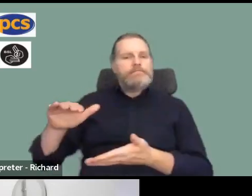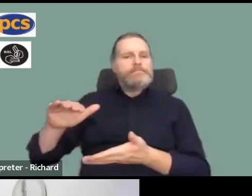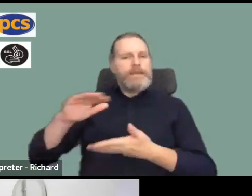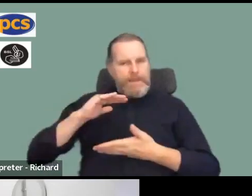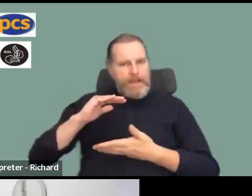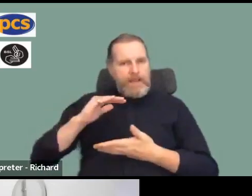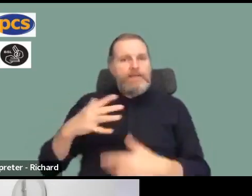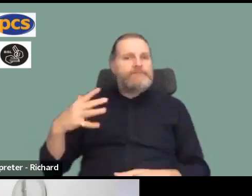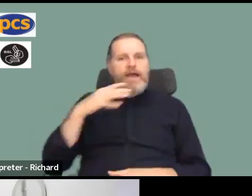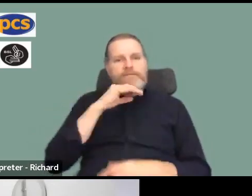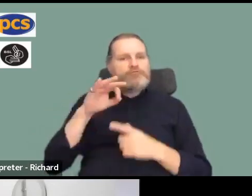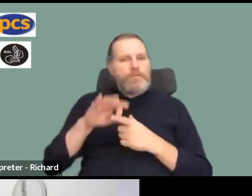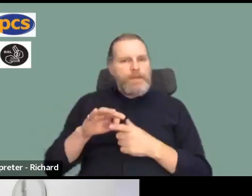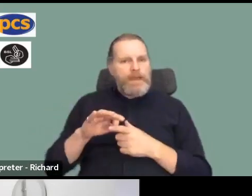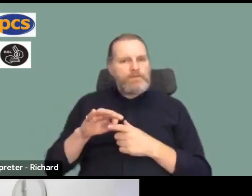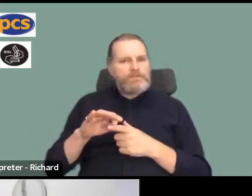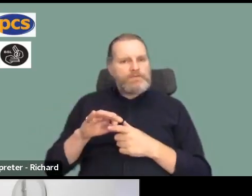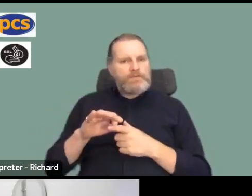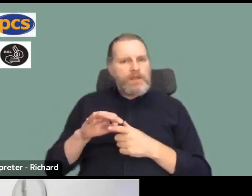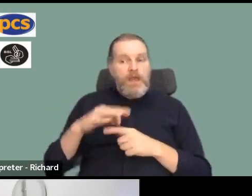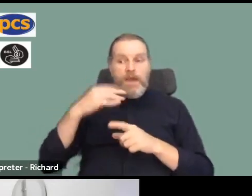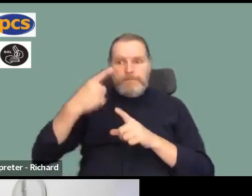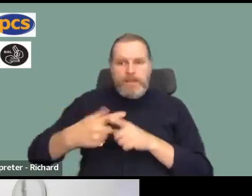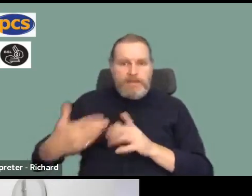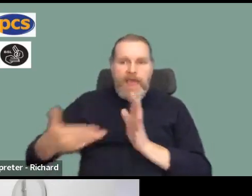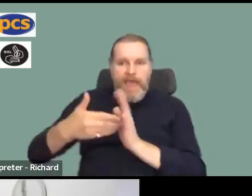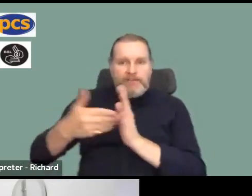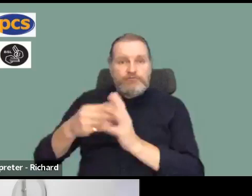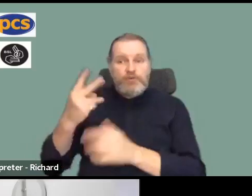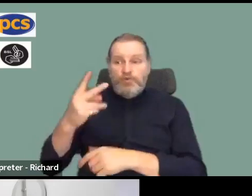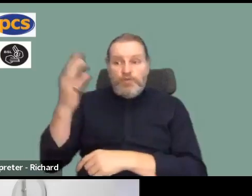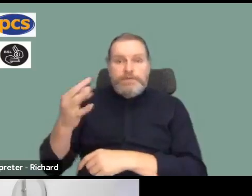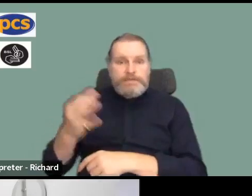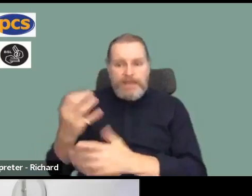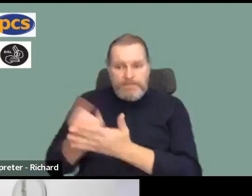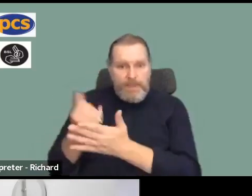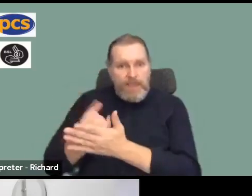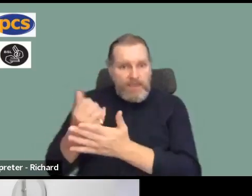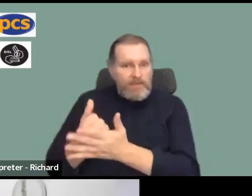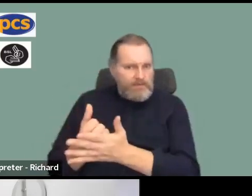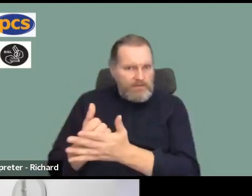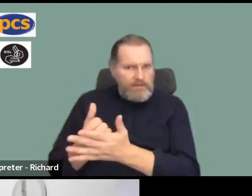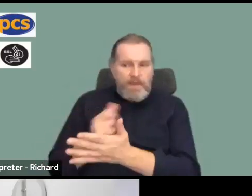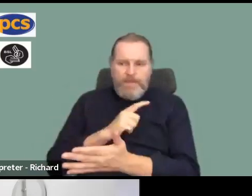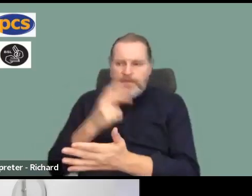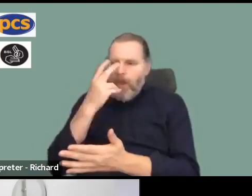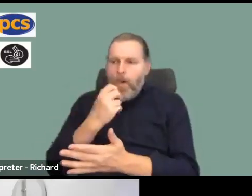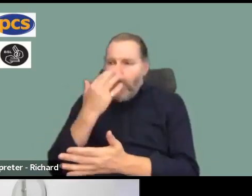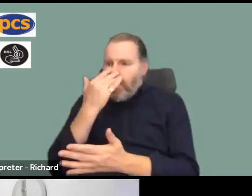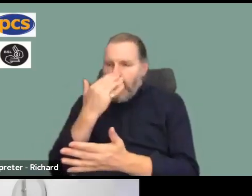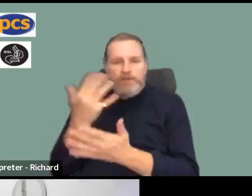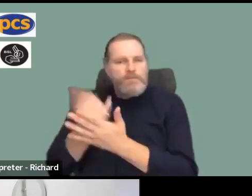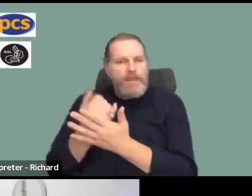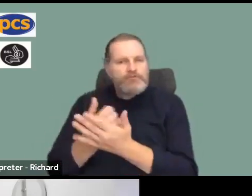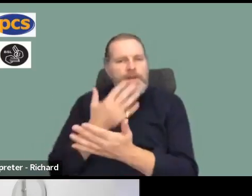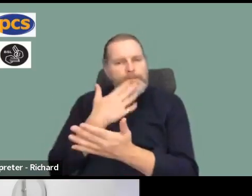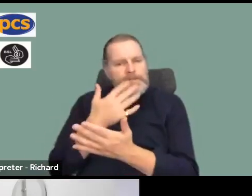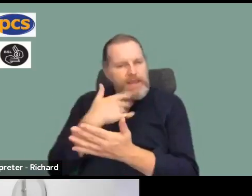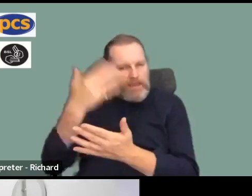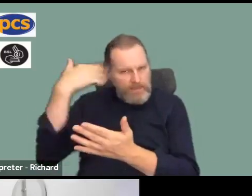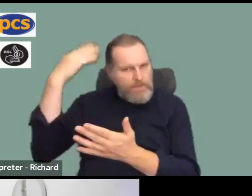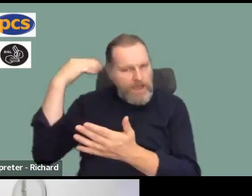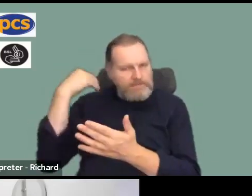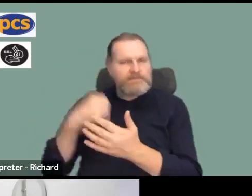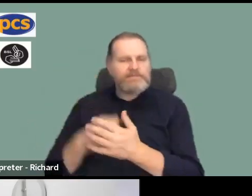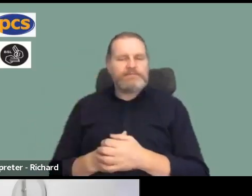and ongoing an extra 2% a month in your pay packet. Also in HMRC, it's one of those departments that the